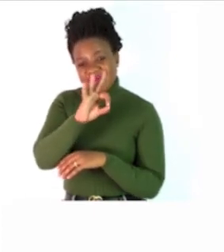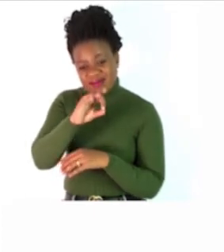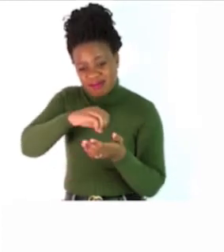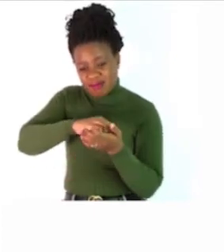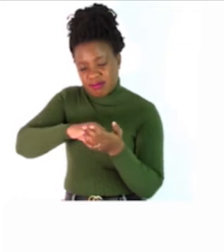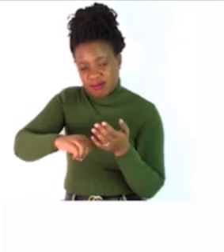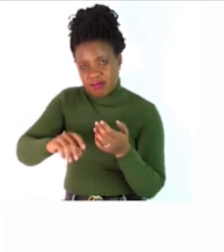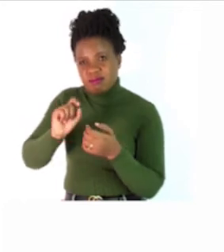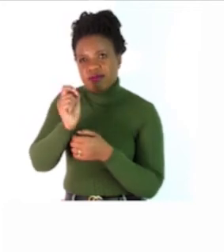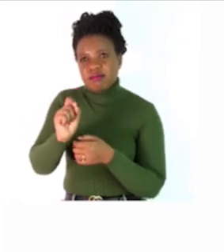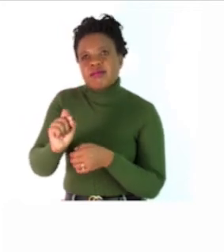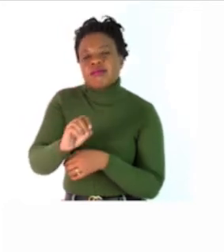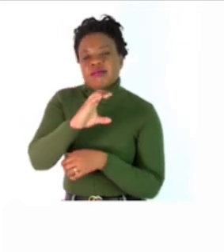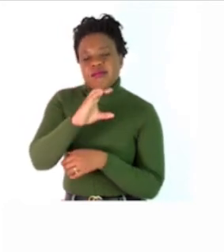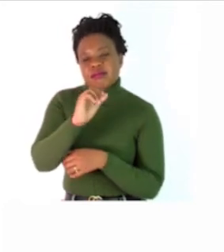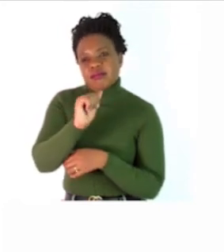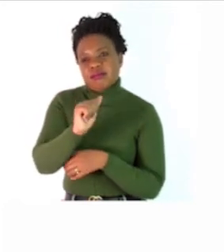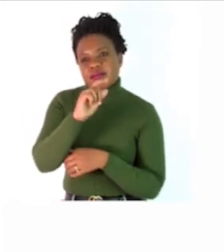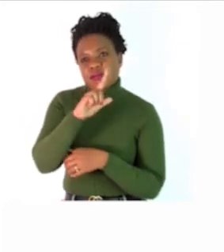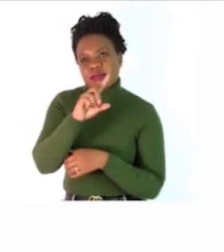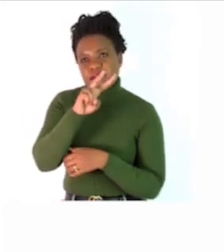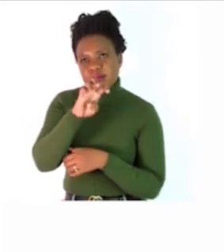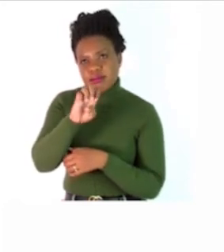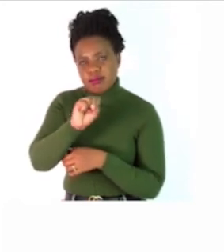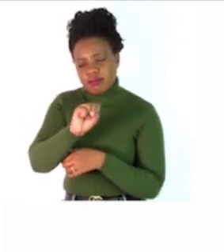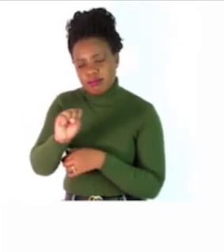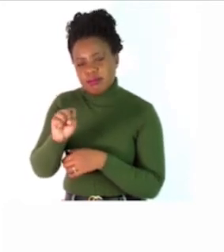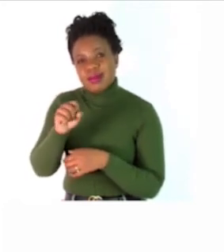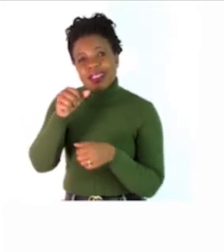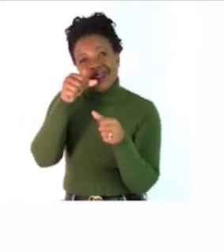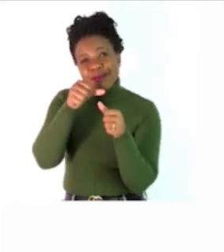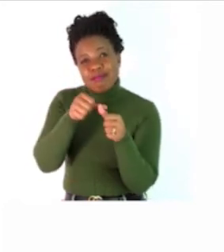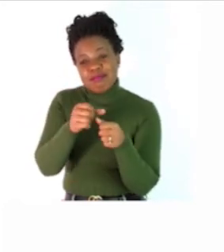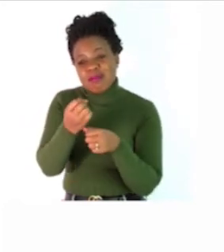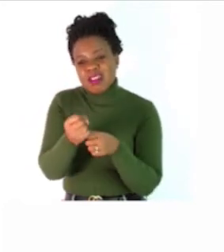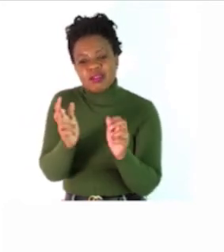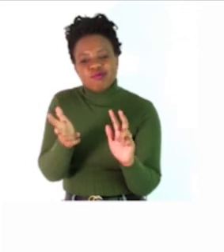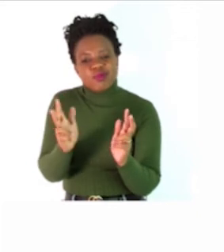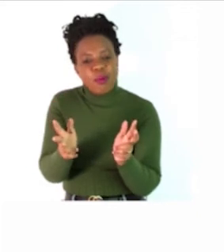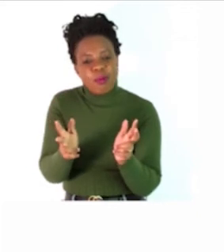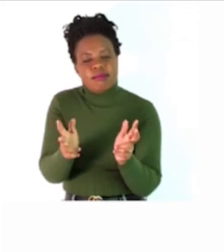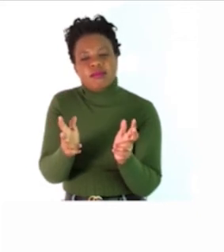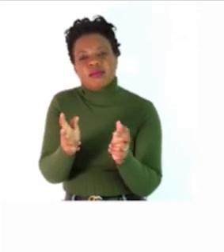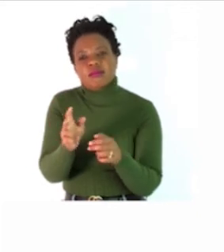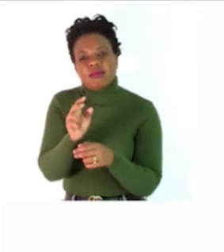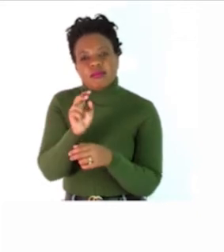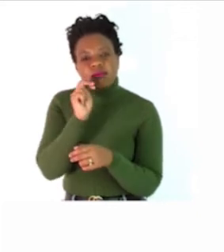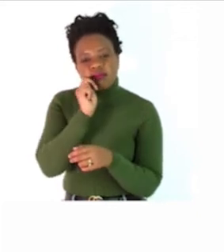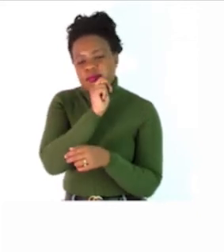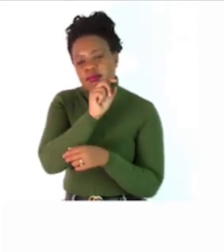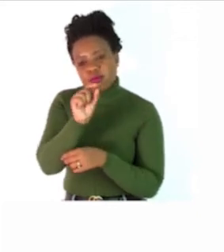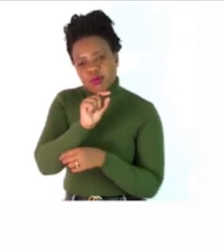remember this there are also irregular plural plurales that do not follow the